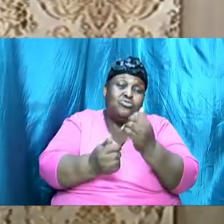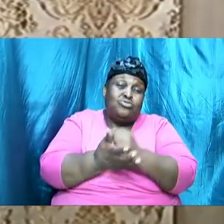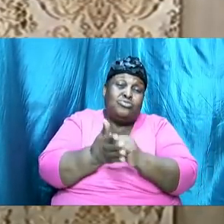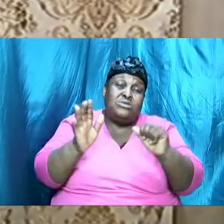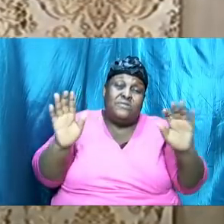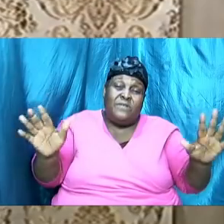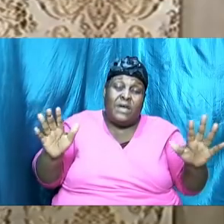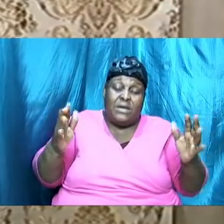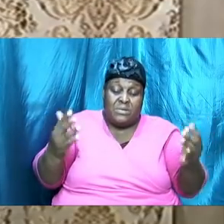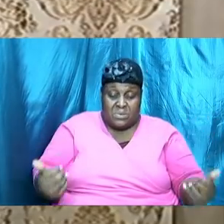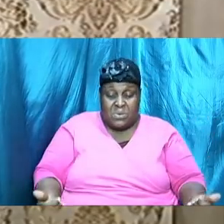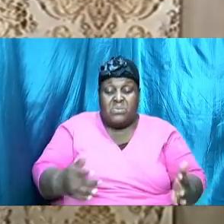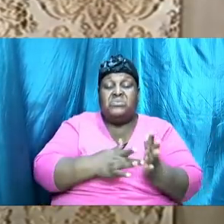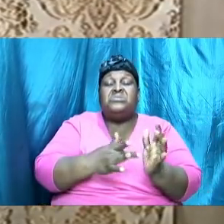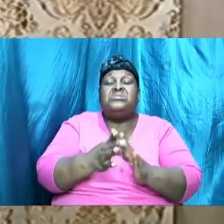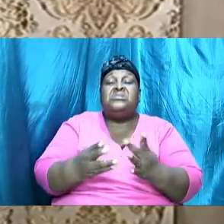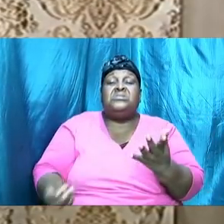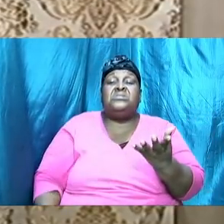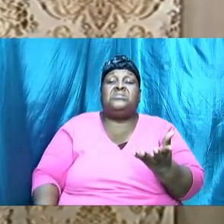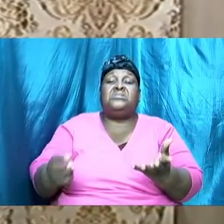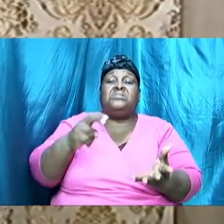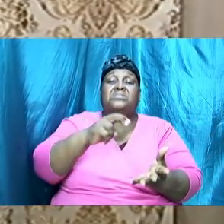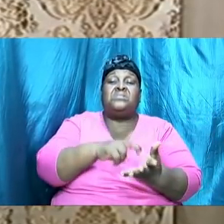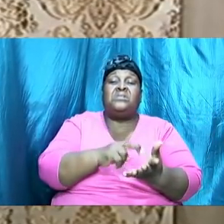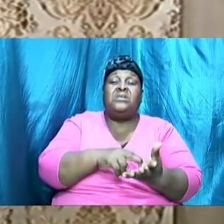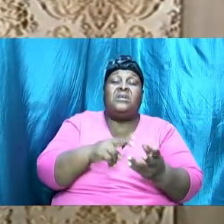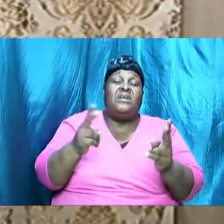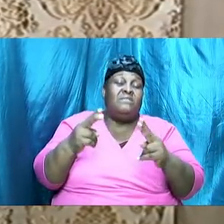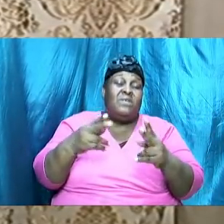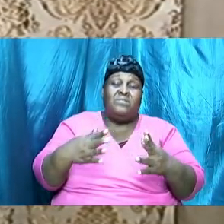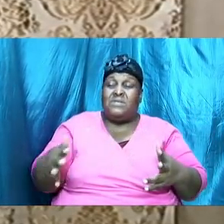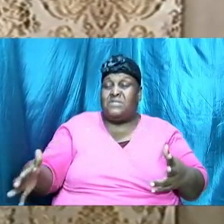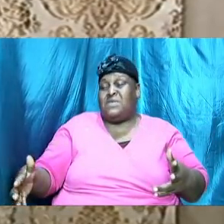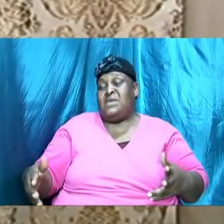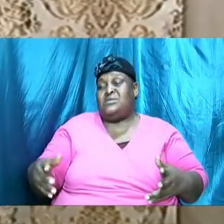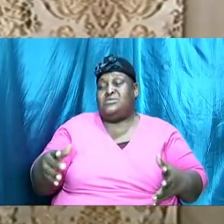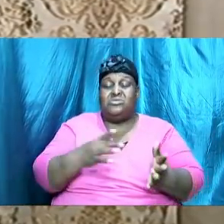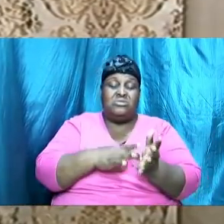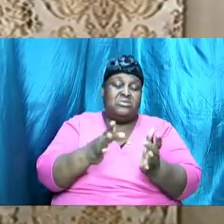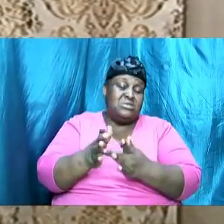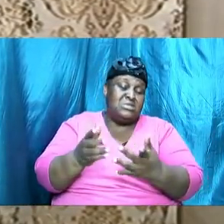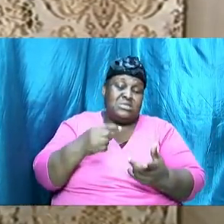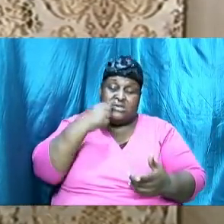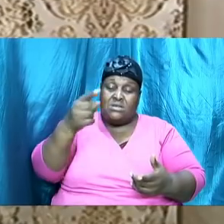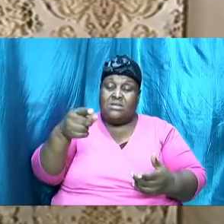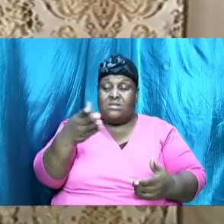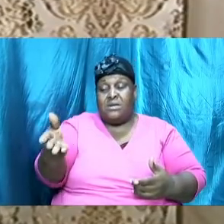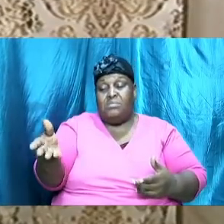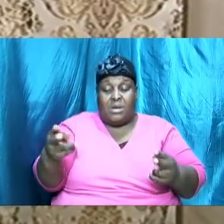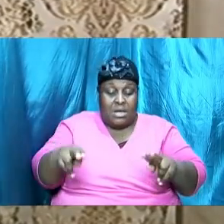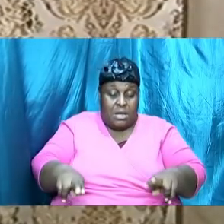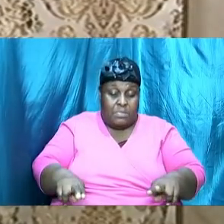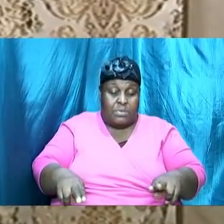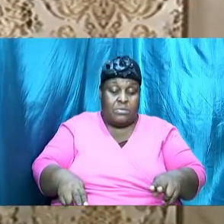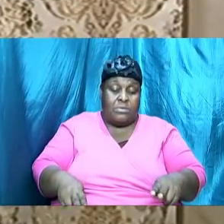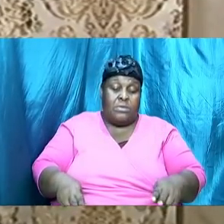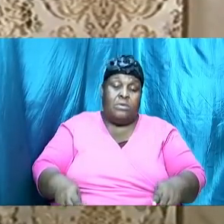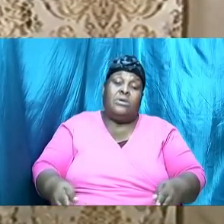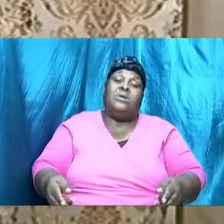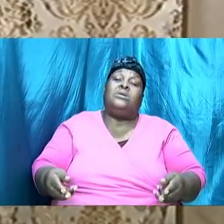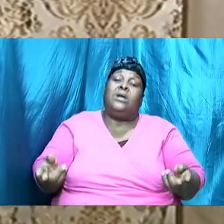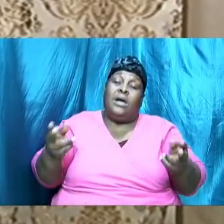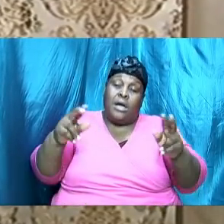and the very things that He told them was going to happen seemingly start to come together and was coming to pass